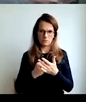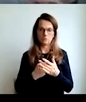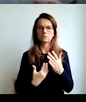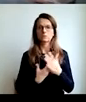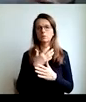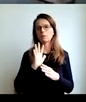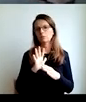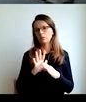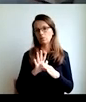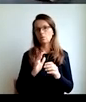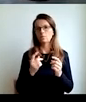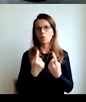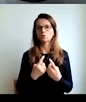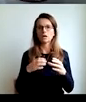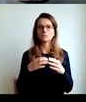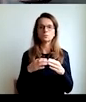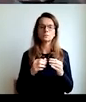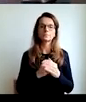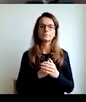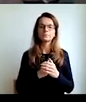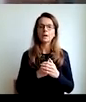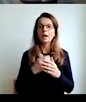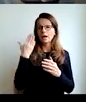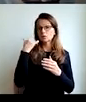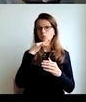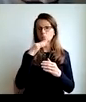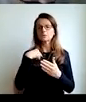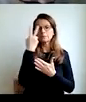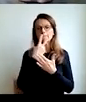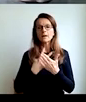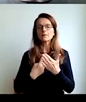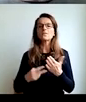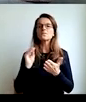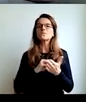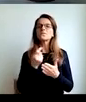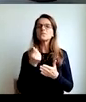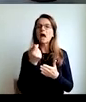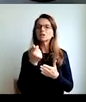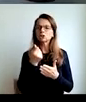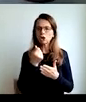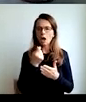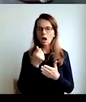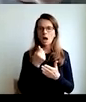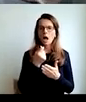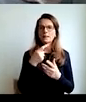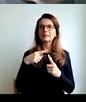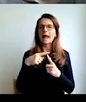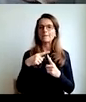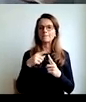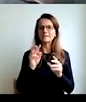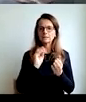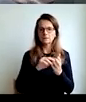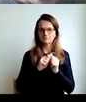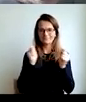but does ten times good And I read Financial Times